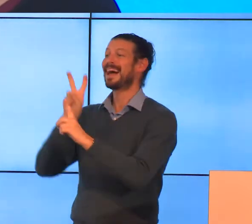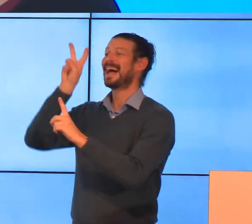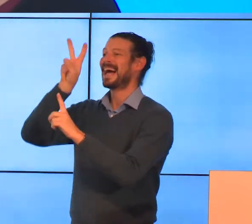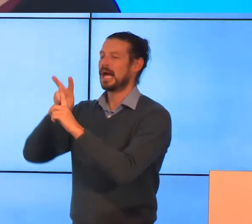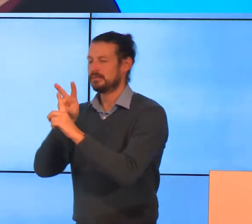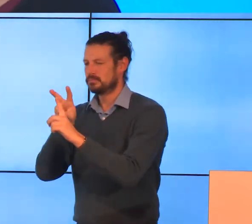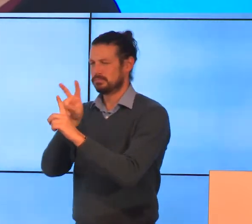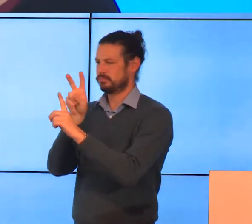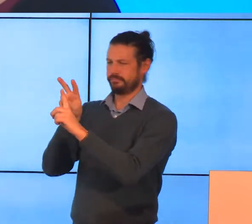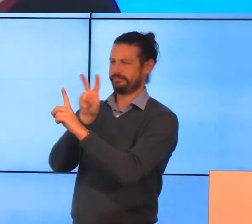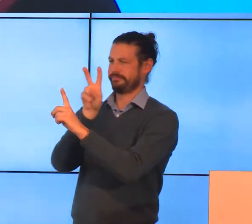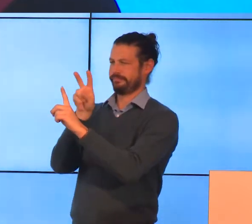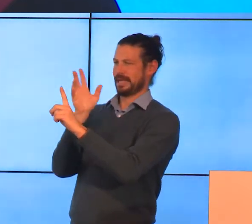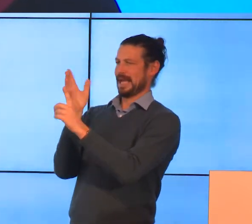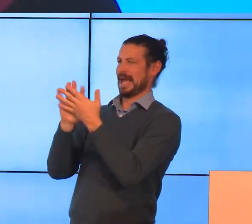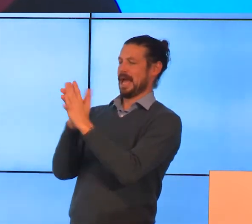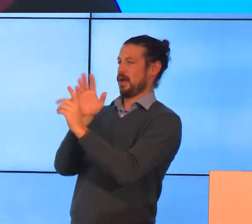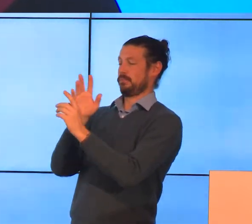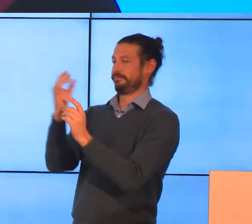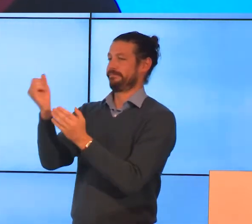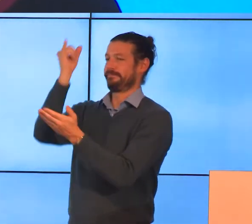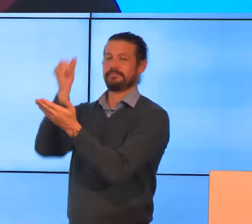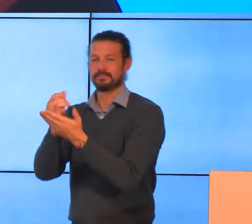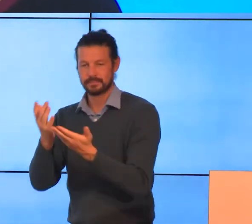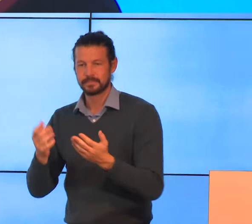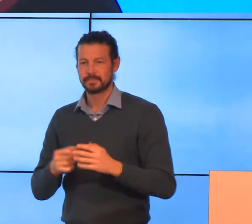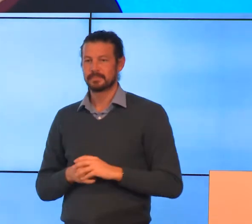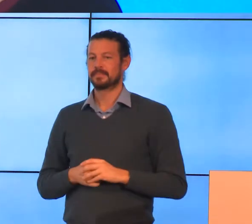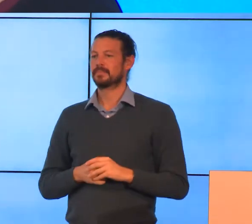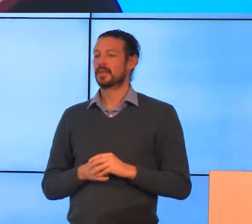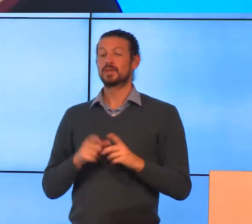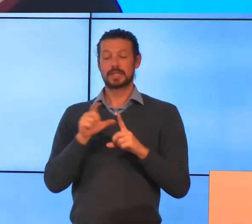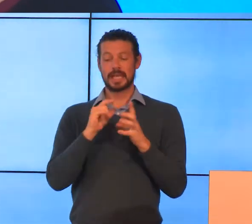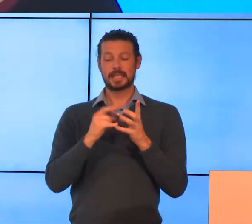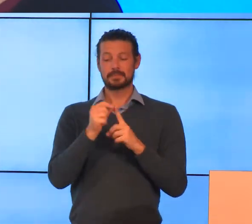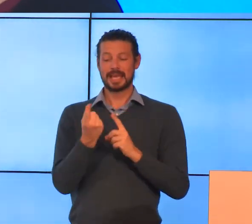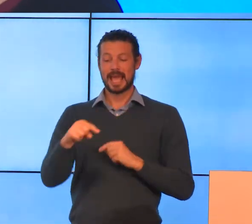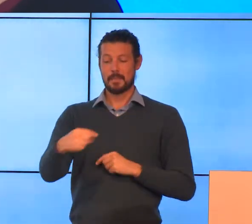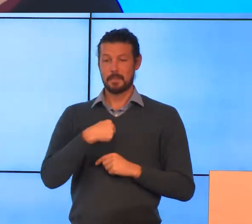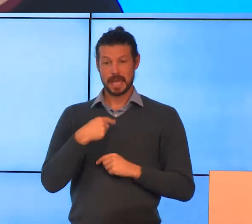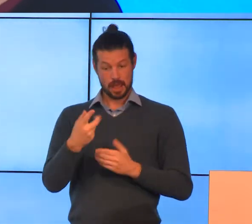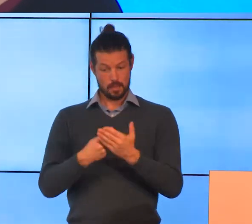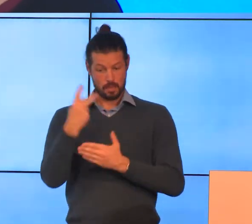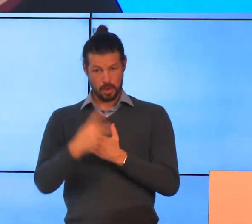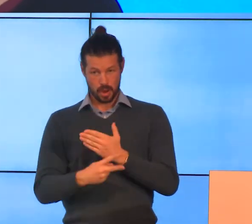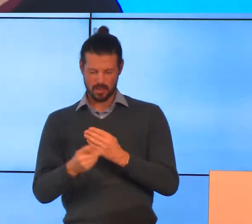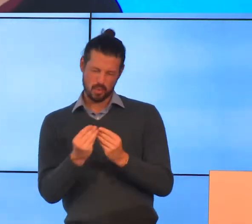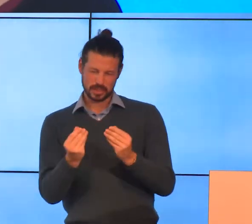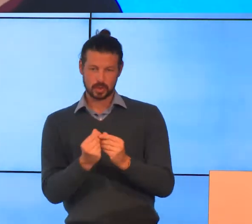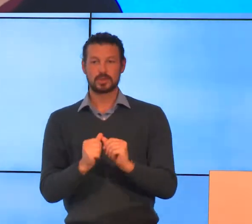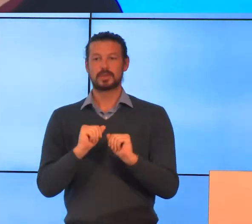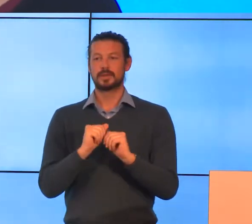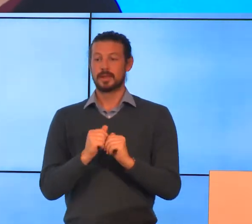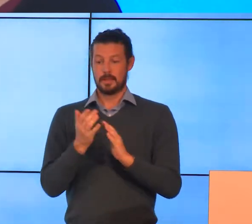able to navigate it. And in these cases, DSP and Me is a resource that allows individuals to be